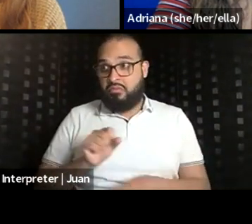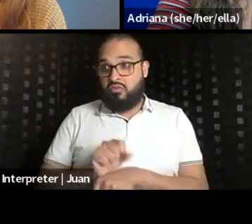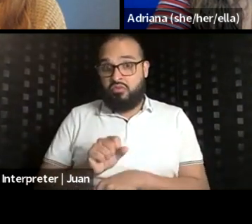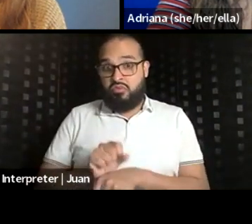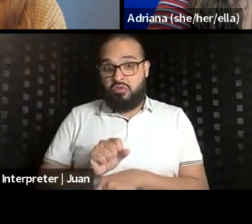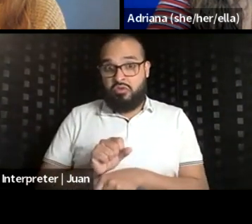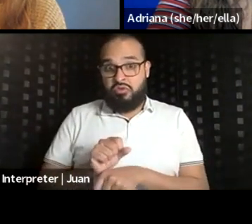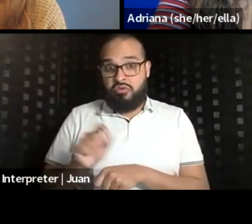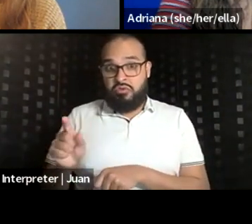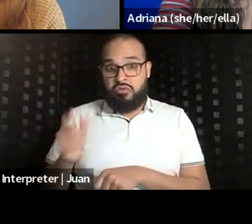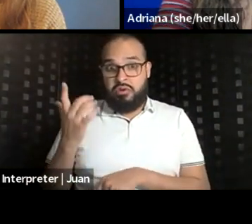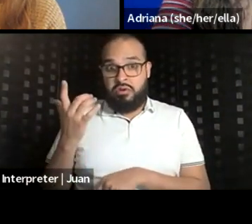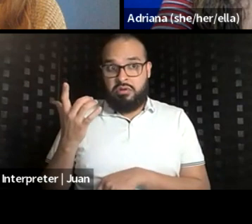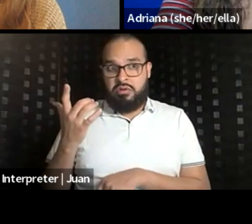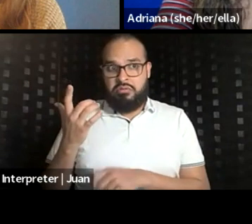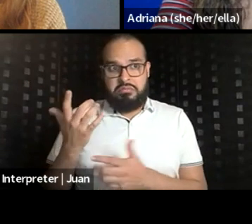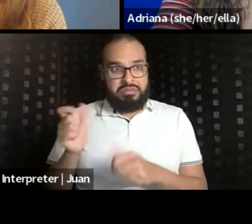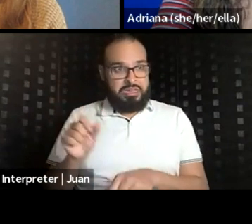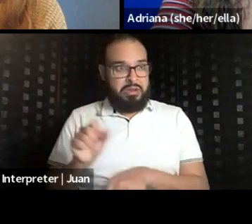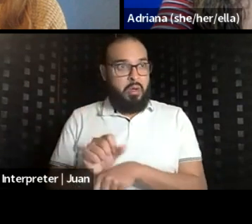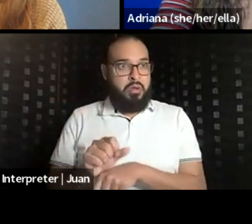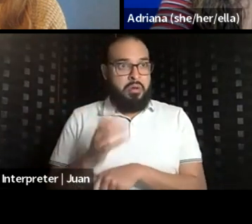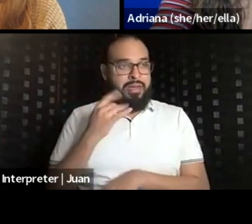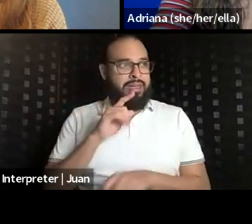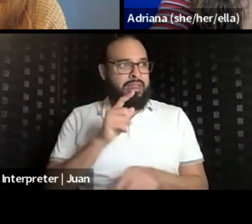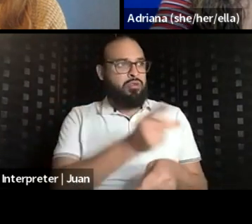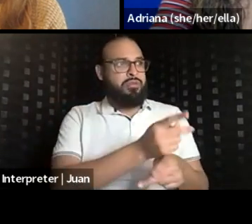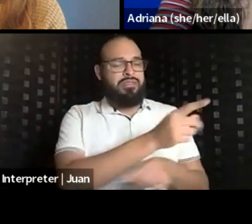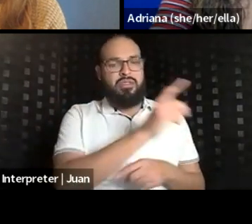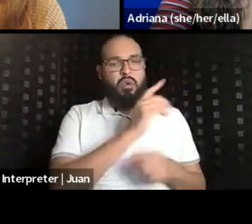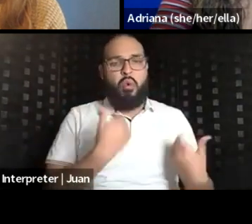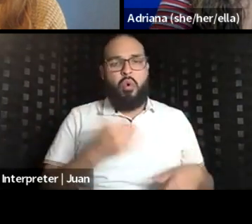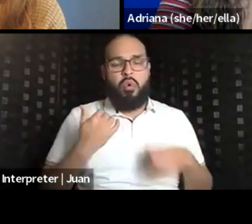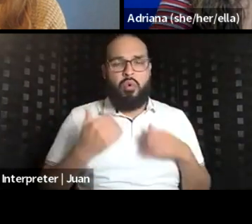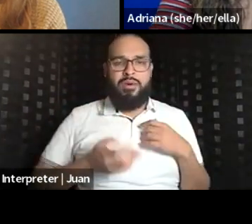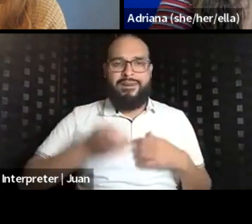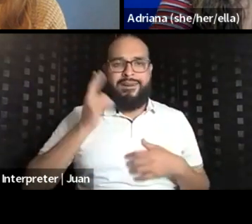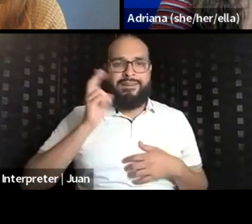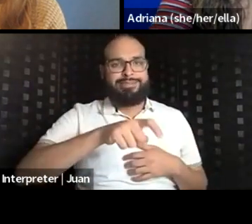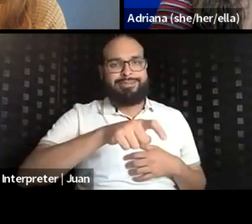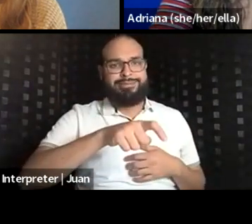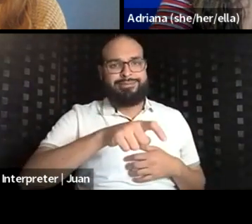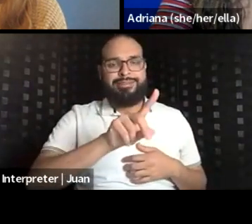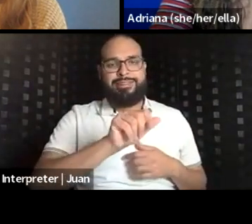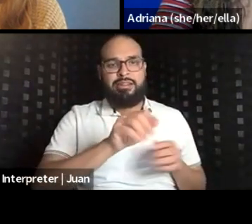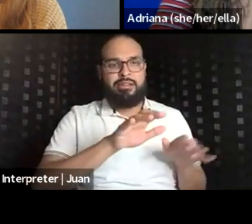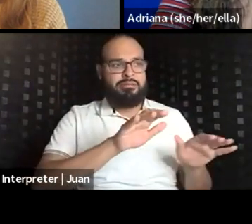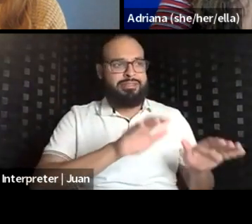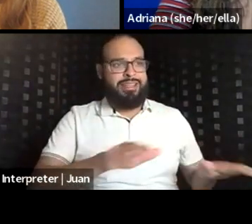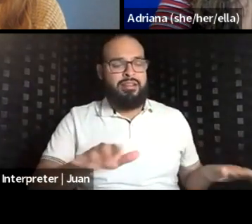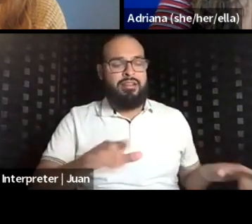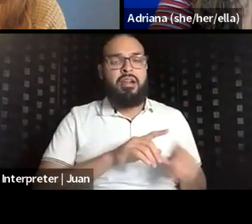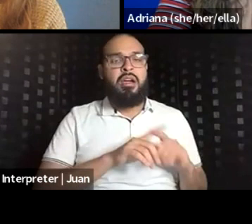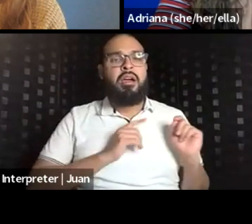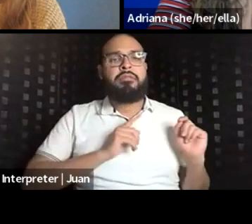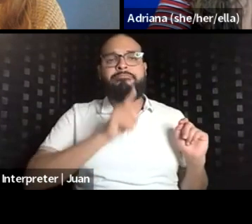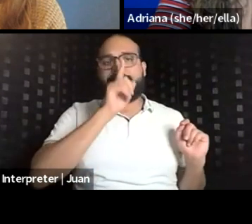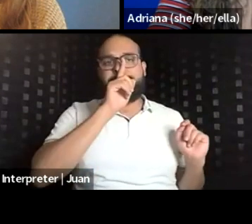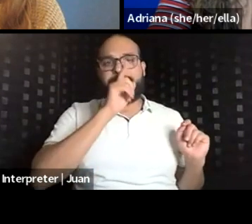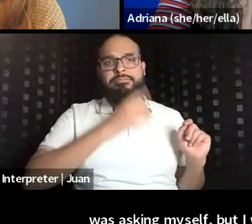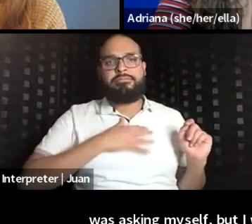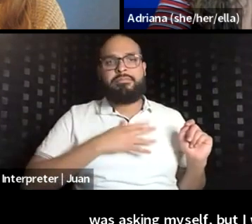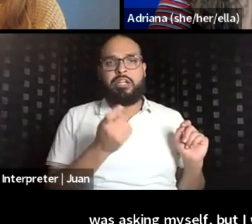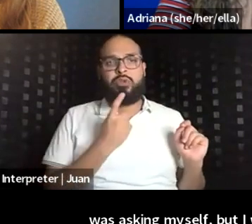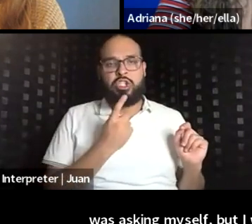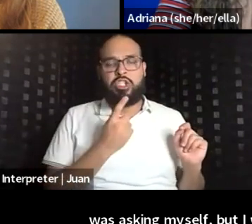maintenance disabled child. It was a question I was asking myself, but I wasn't talking to anybody else about it. And